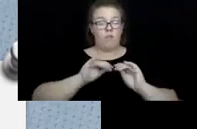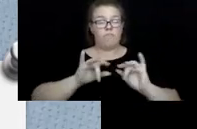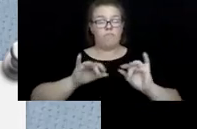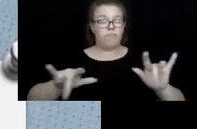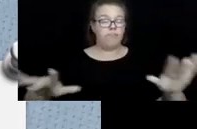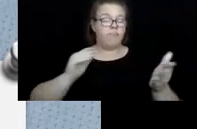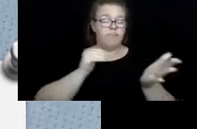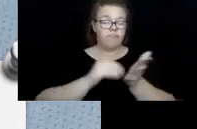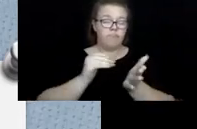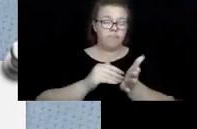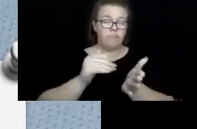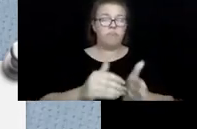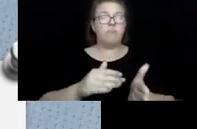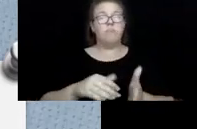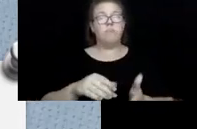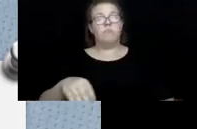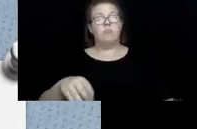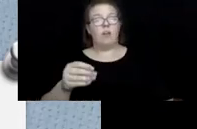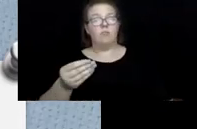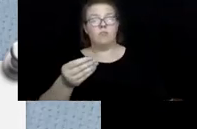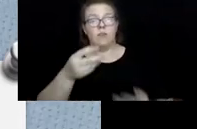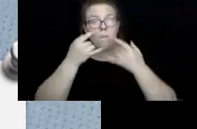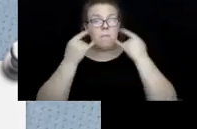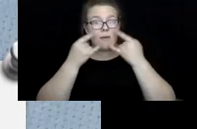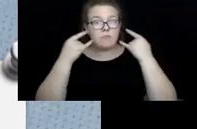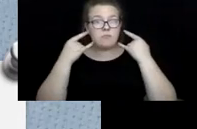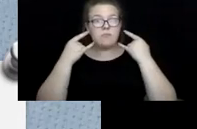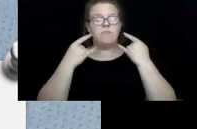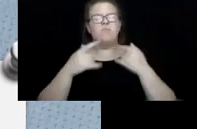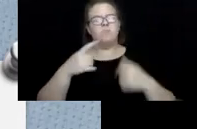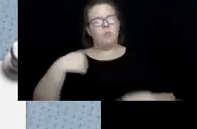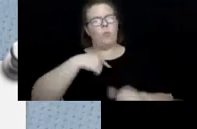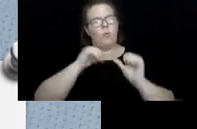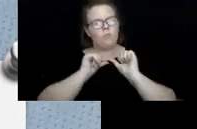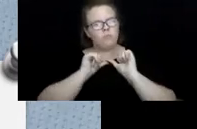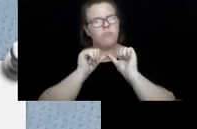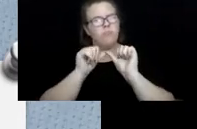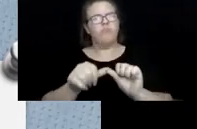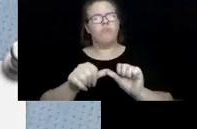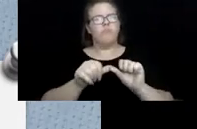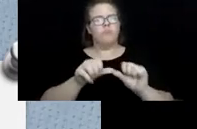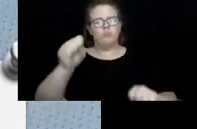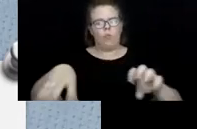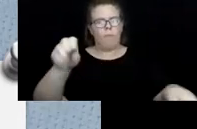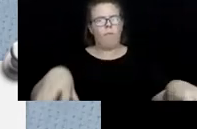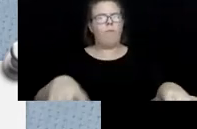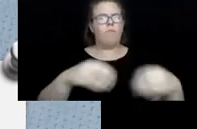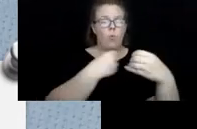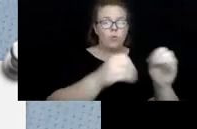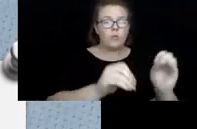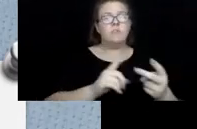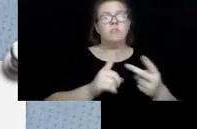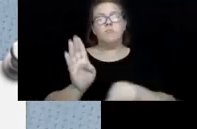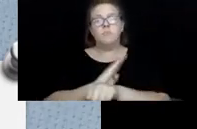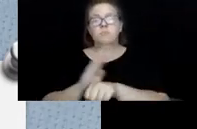of masks, and we continue to do so to organizations, businesses, faith communities,